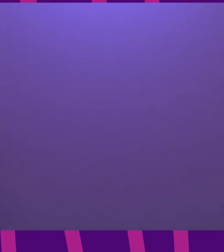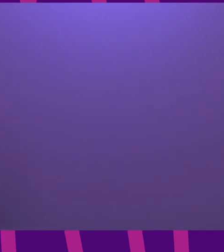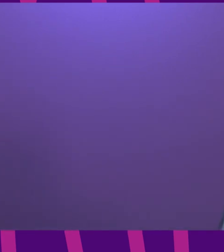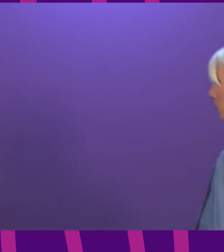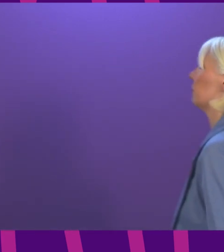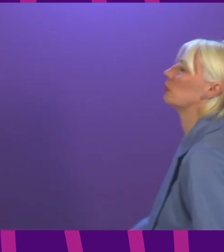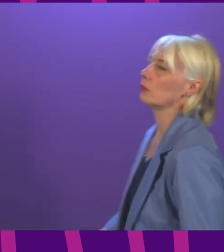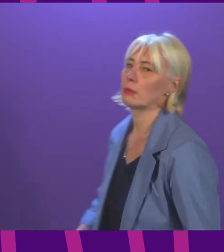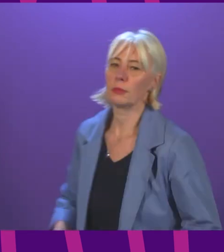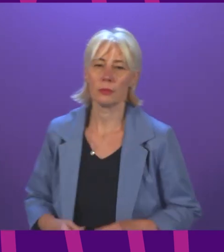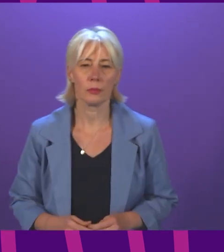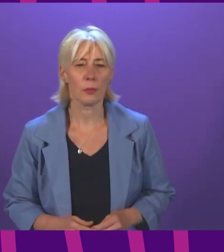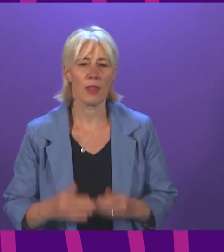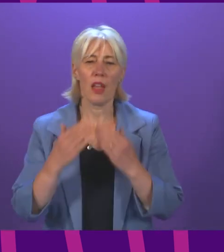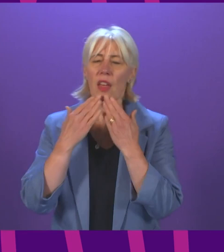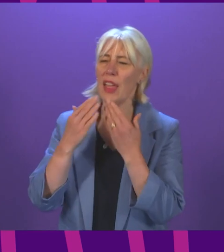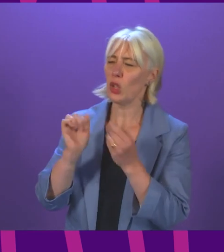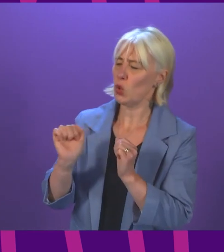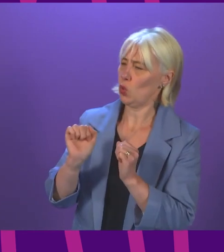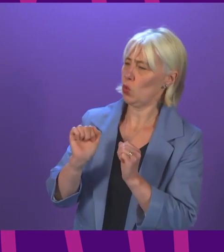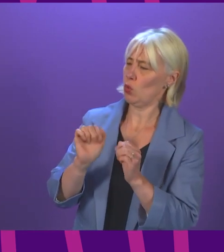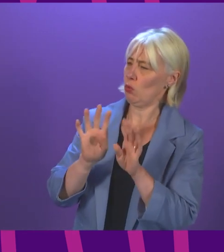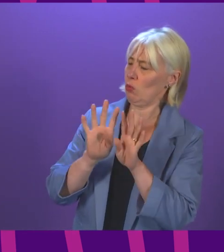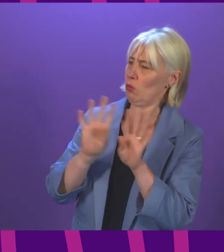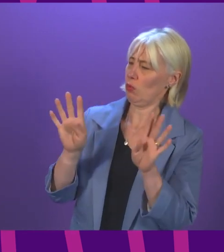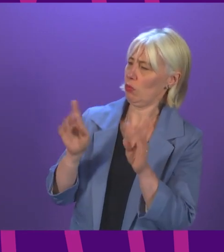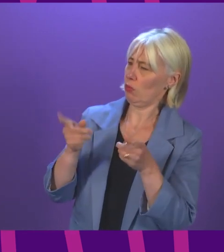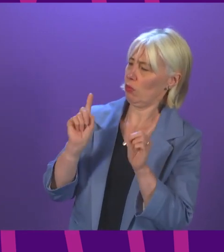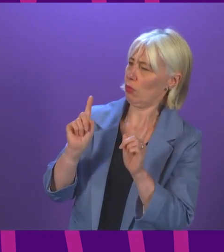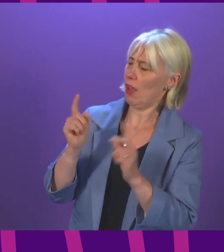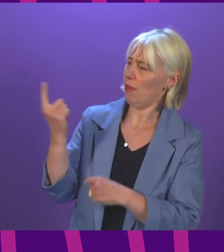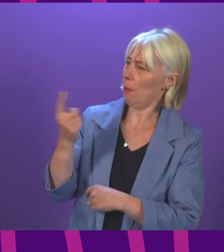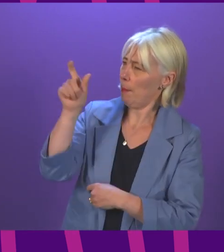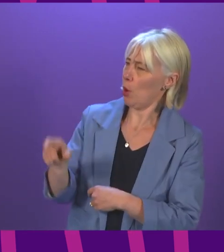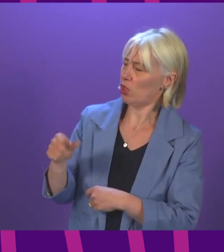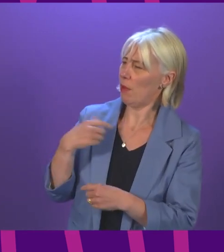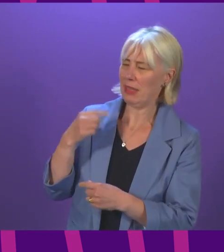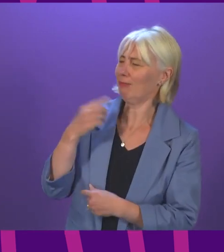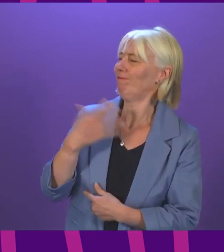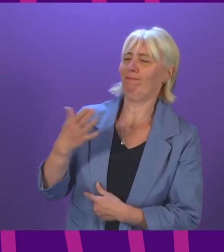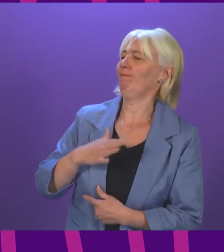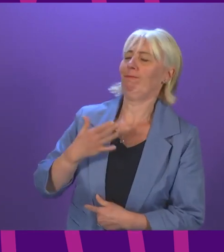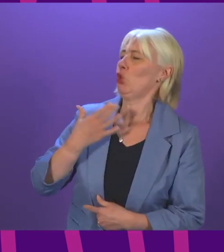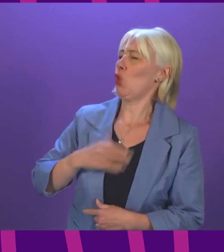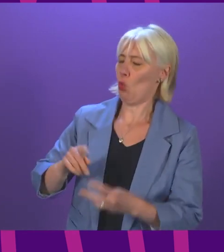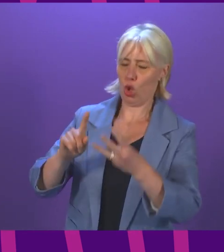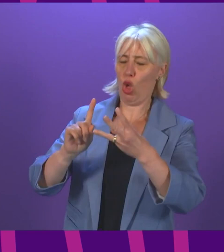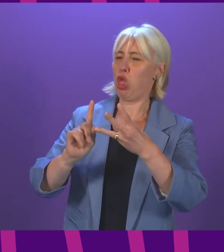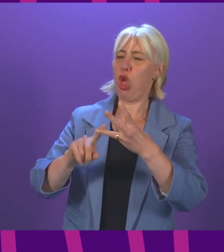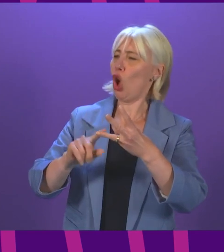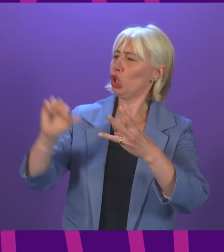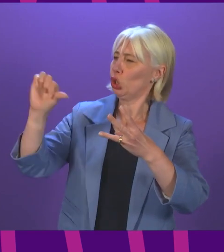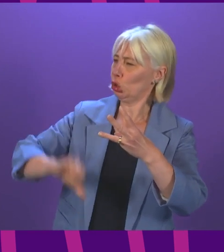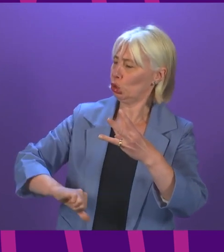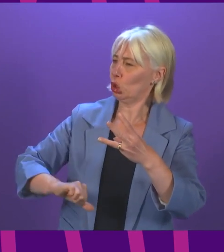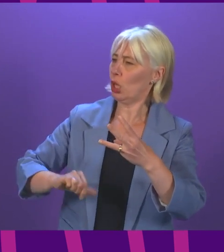Thank you very much. I wonder what advice the Cabinet Secretary would give to somebody who is thinking of declining their third or booster JAG because they would like to see that